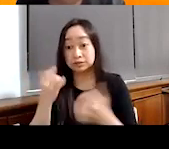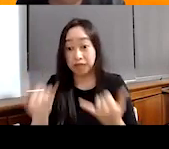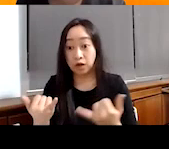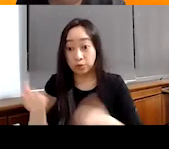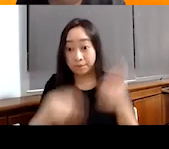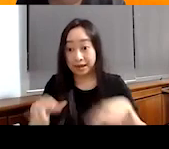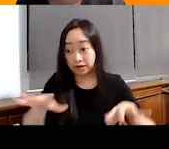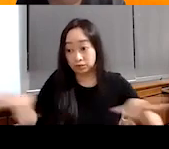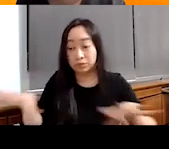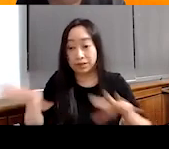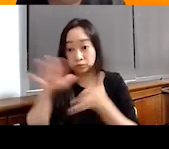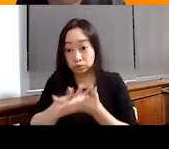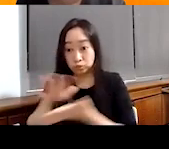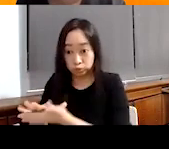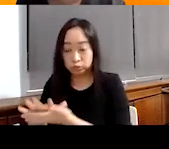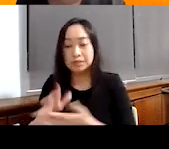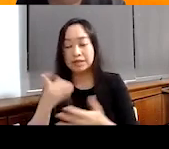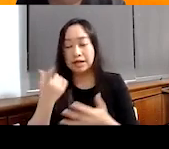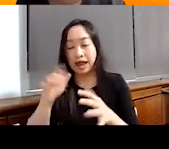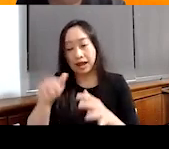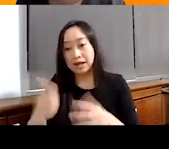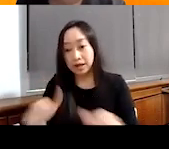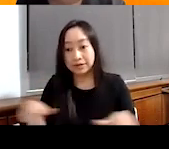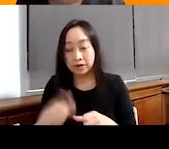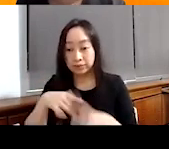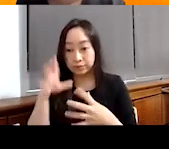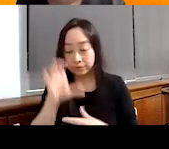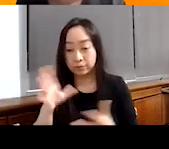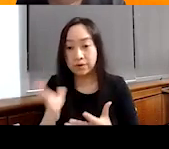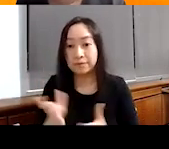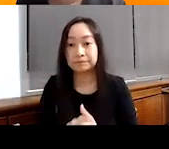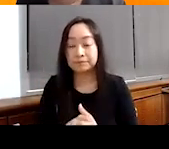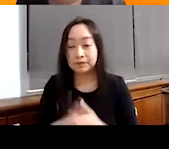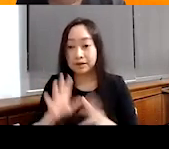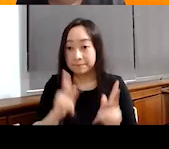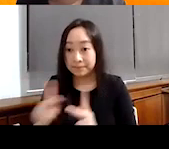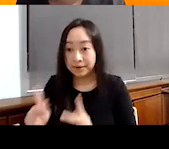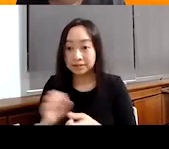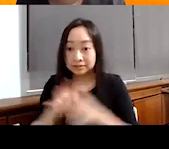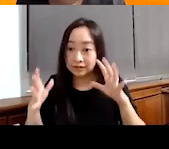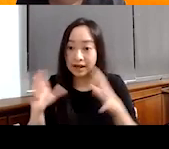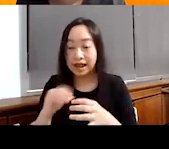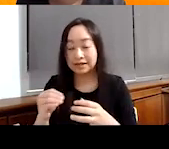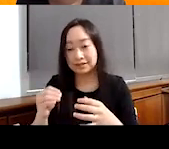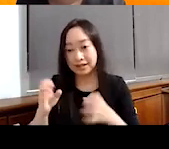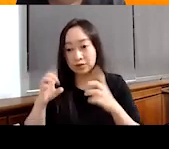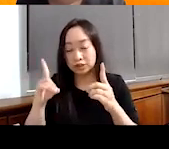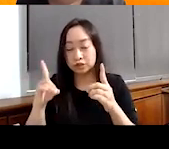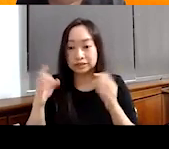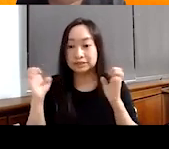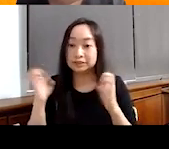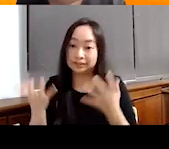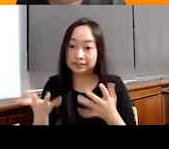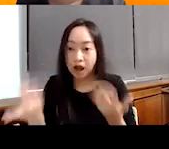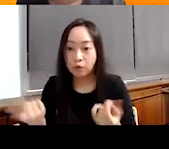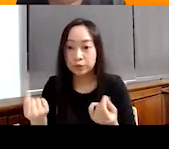another big area for us under community resilience is disaster risk preparedness and education emergencies. And so that's where we've been making